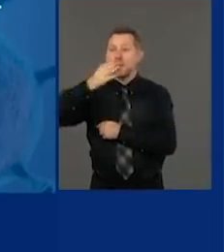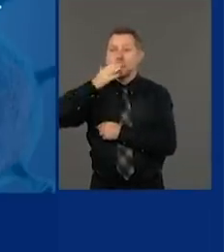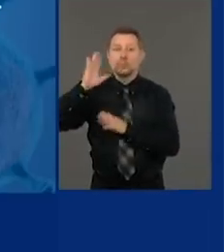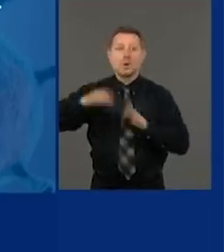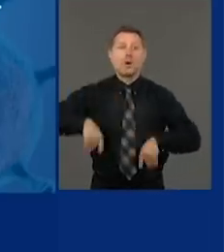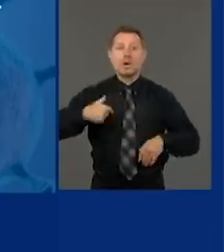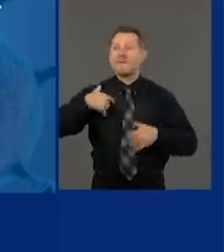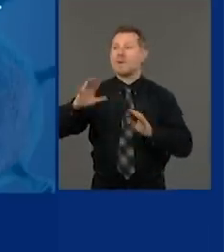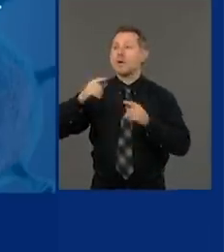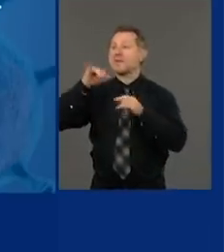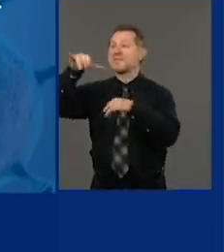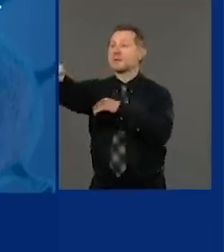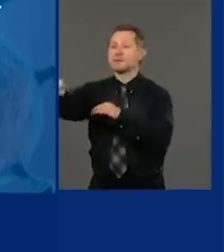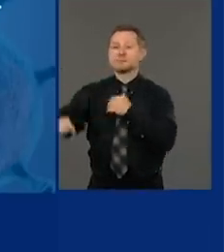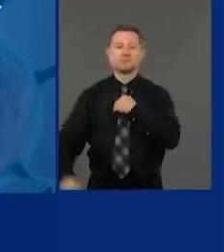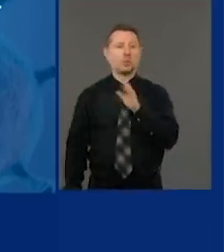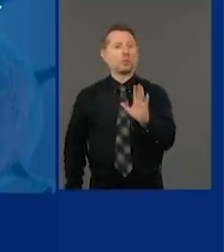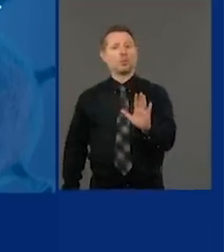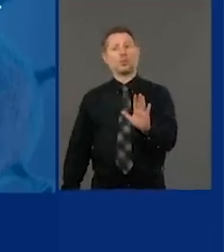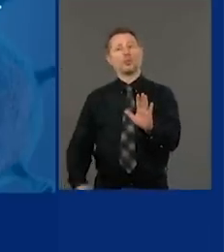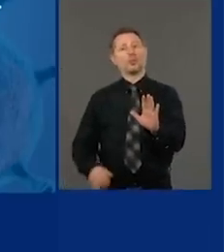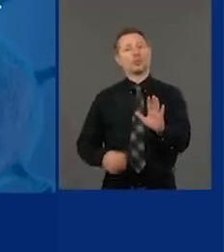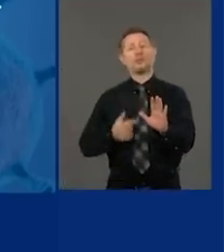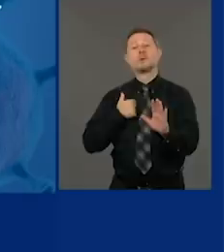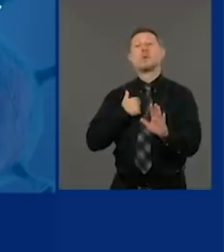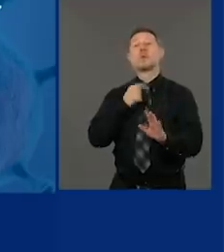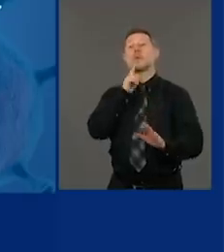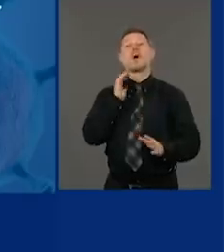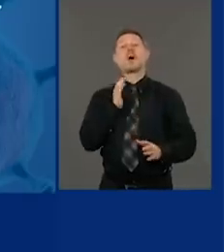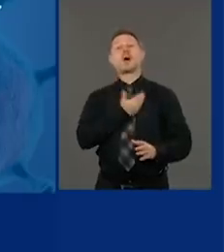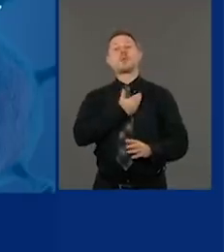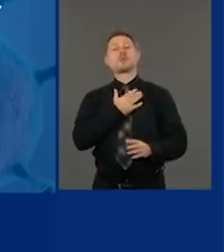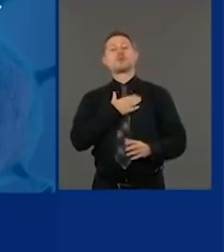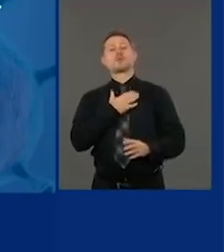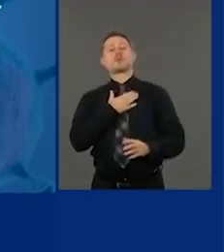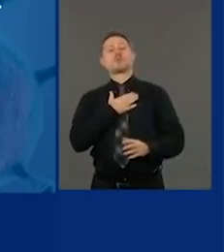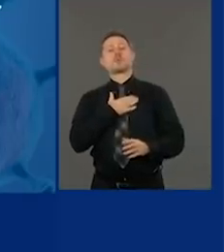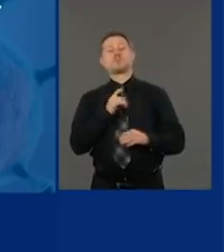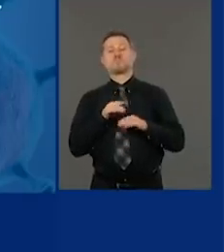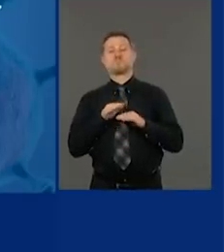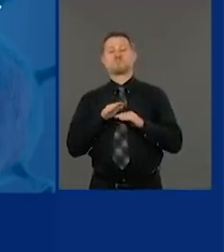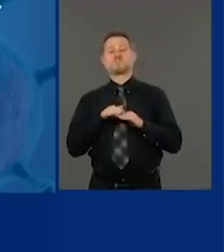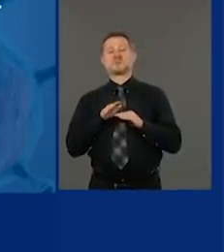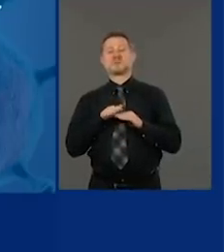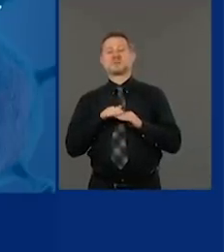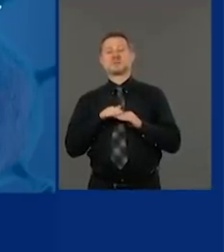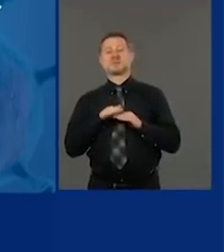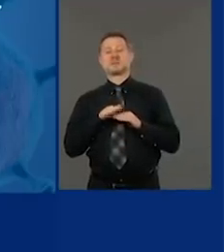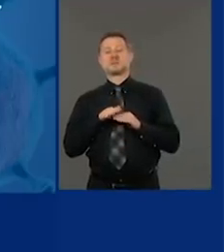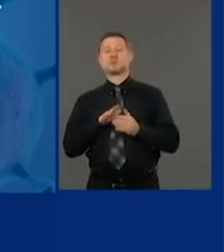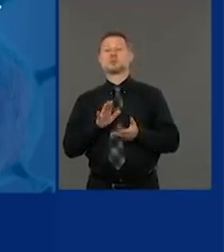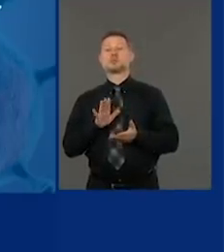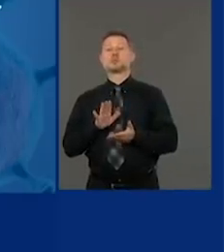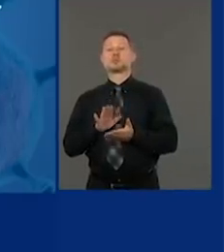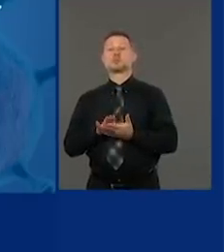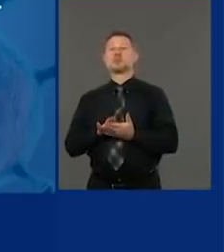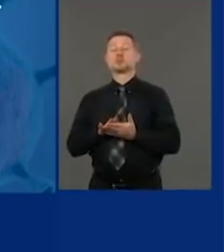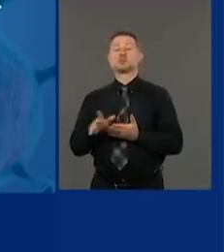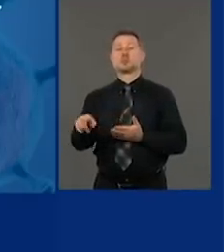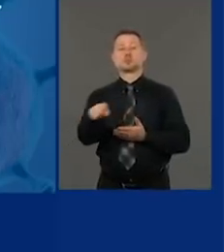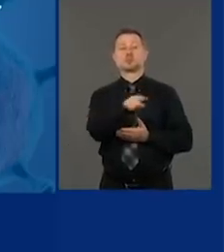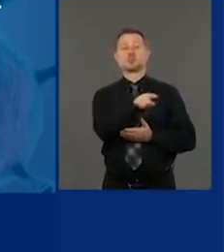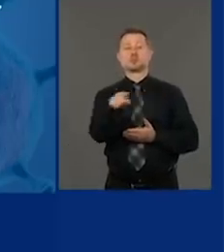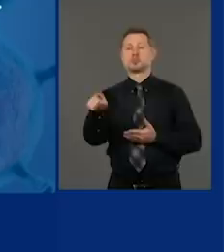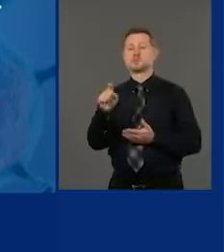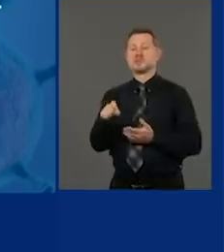going to reopen. So the safety valve, there's a floor, schools will close if the